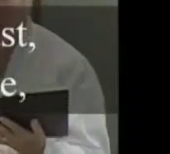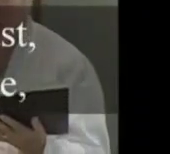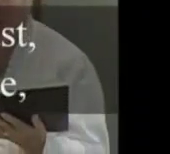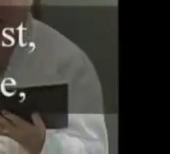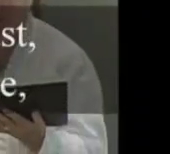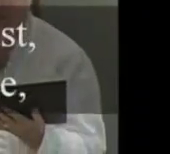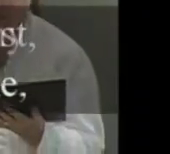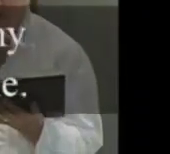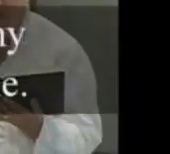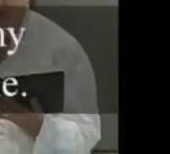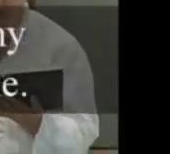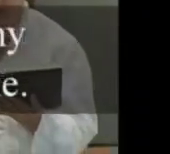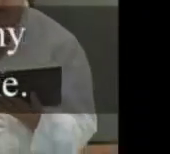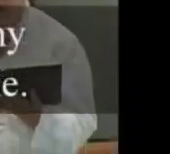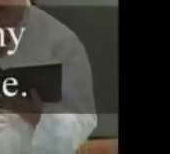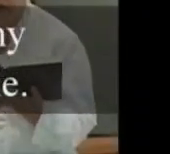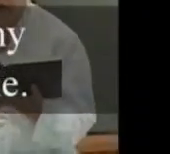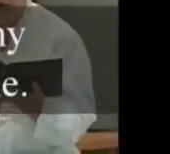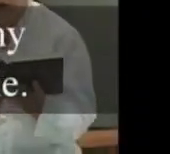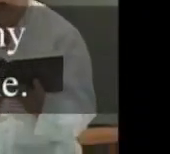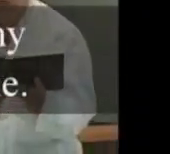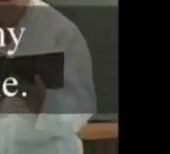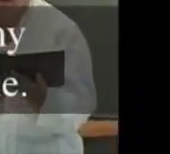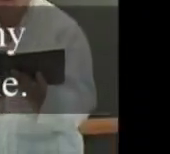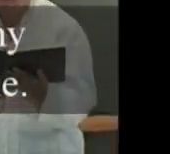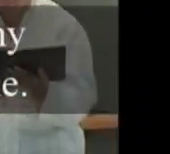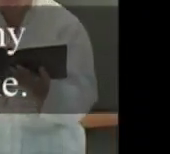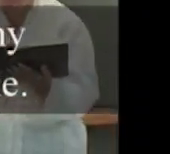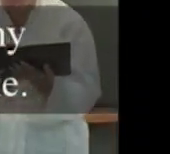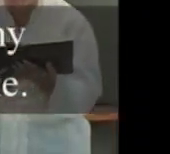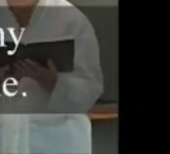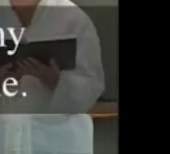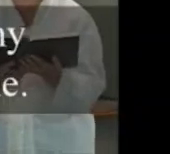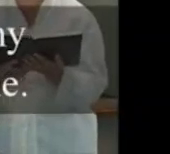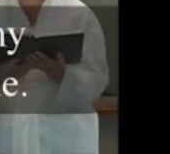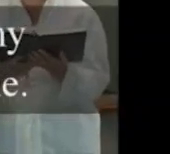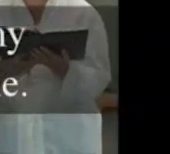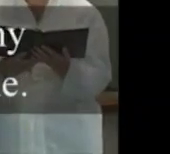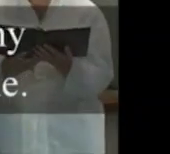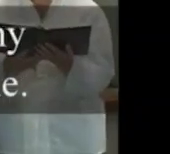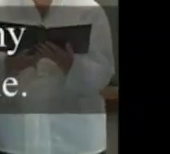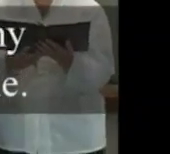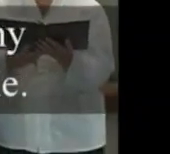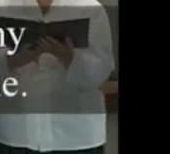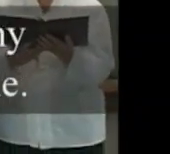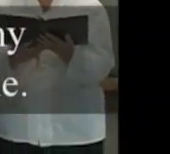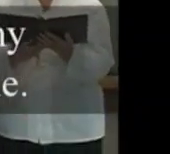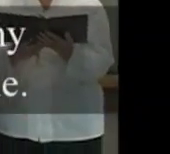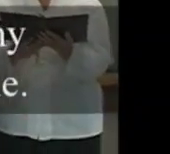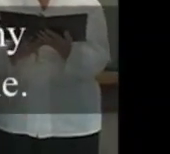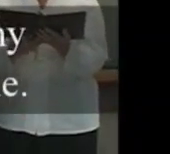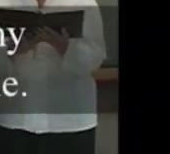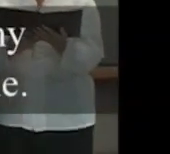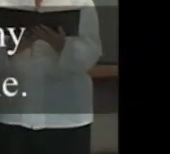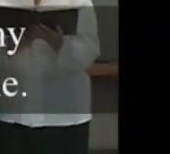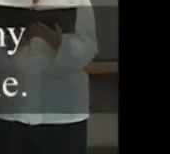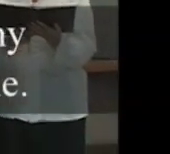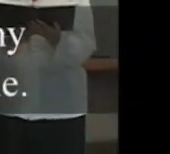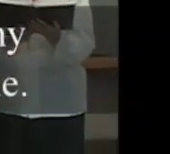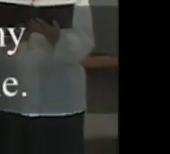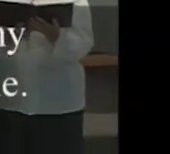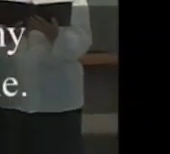come, our shelter from the stormy blast, and our